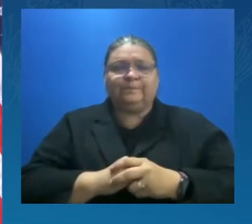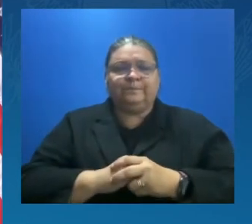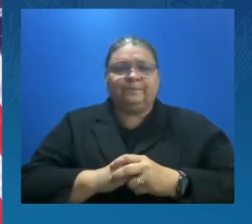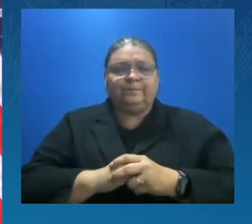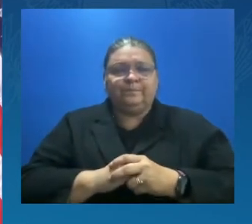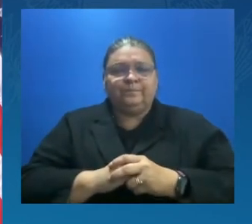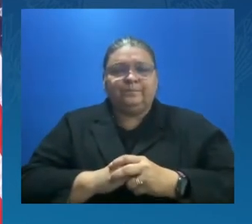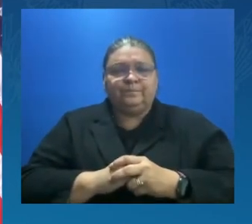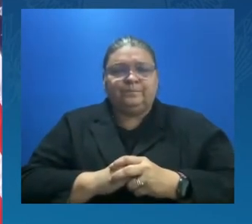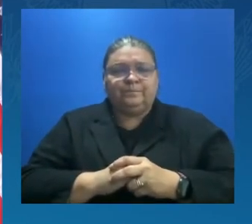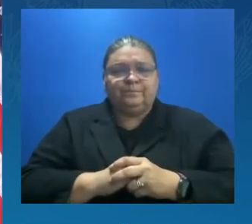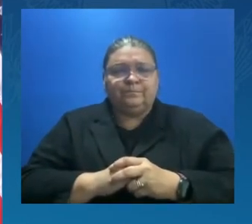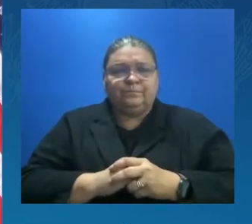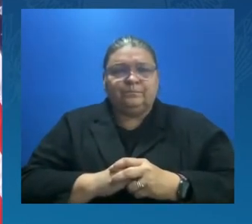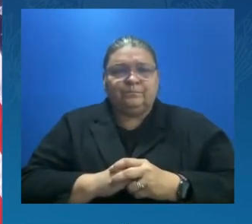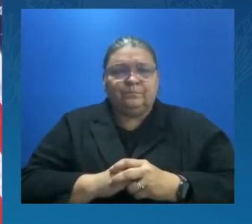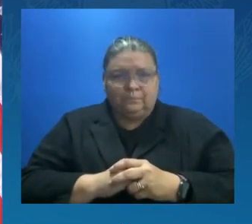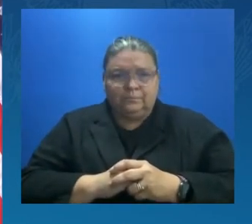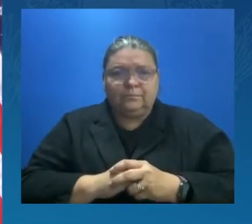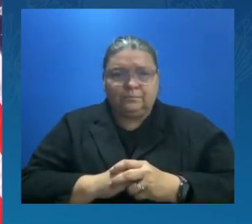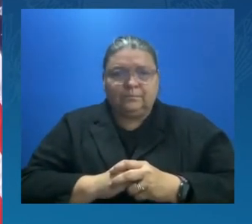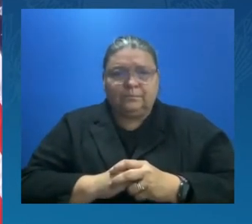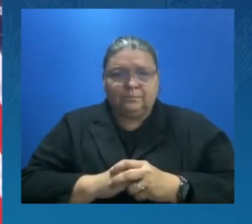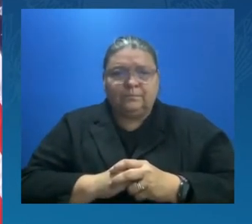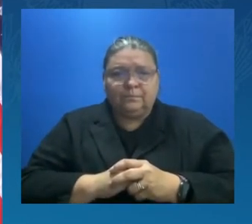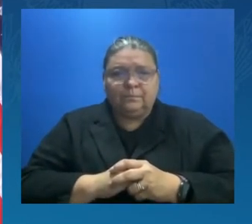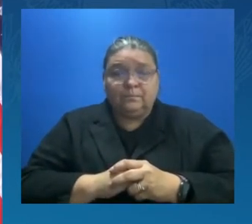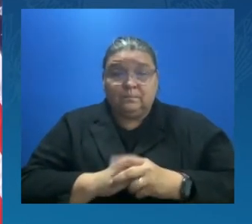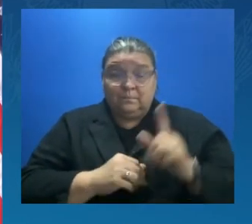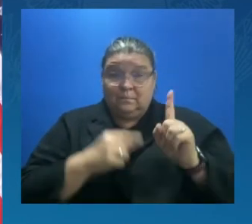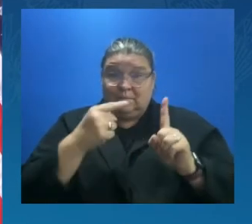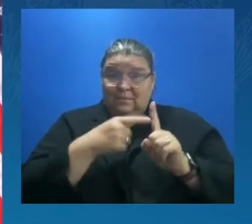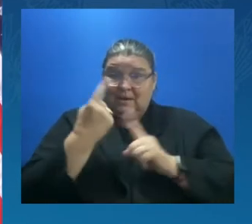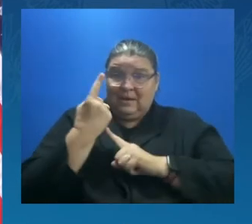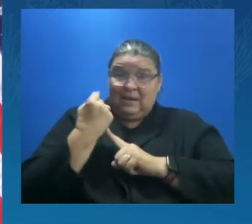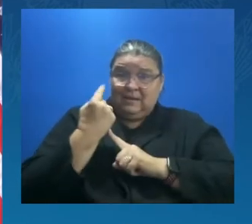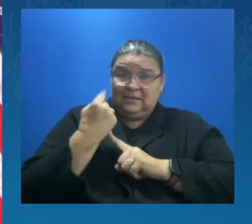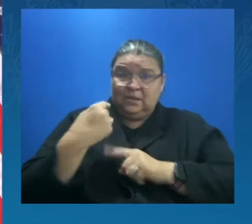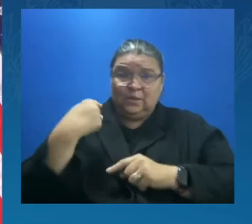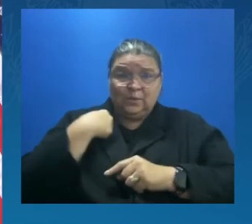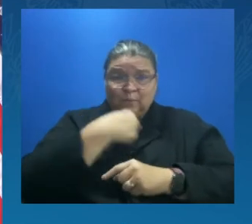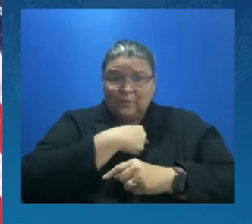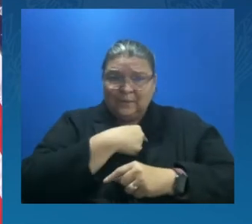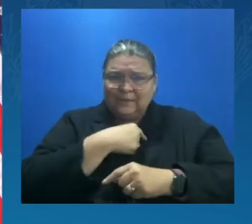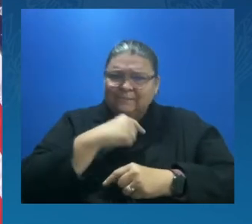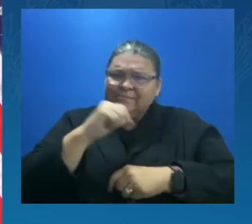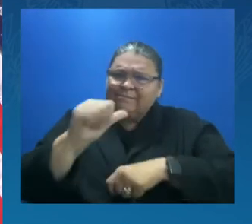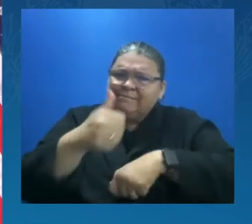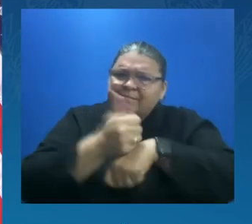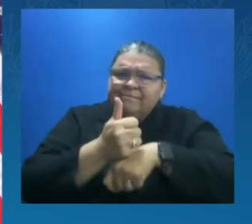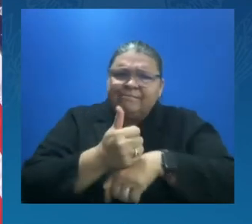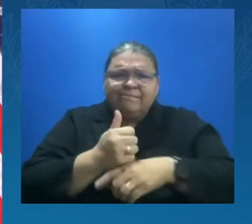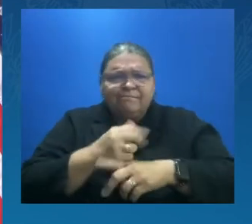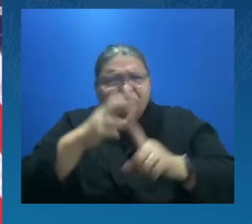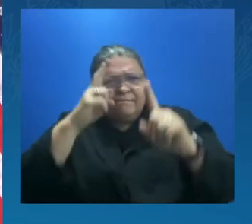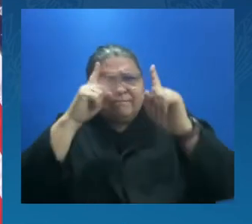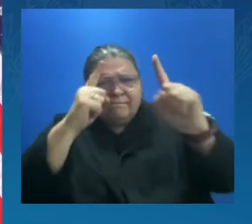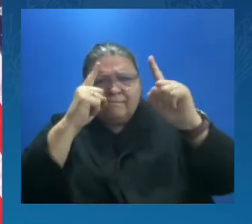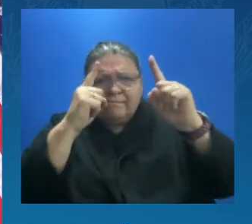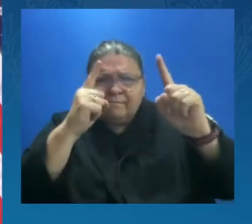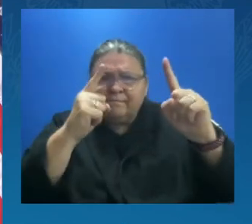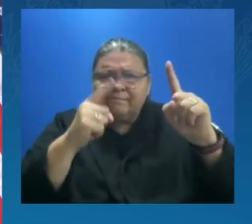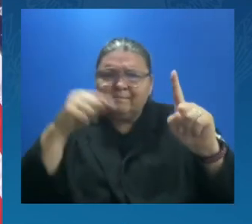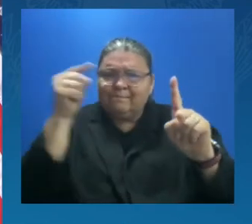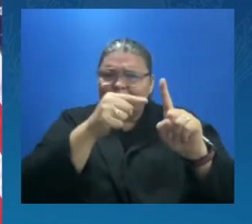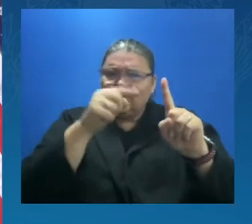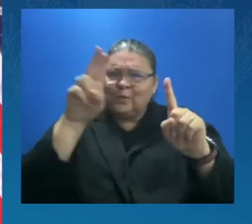And that is why, last year, we set an ambitious goal. Our nation will cut our greenhouse gas emissions